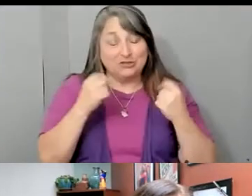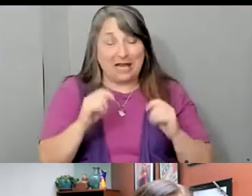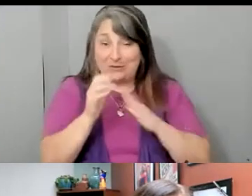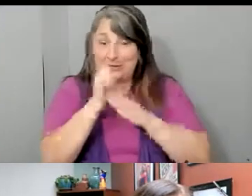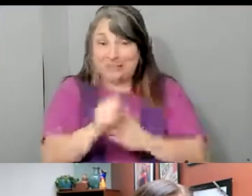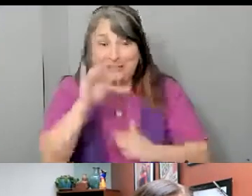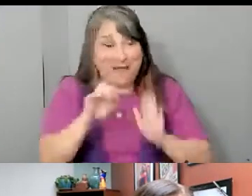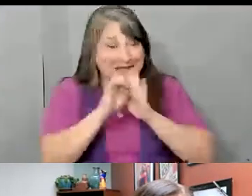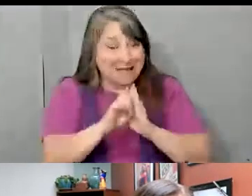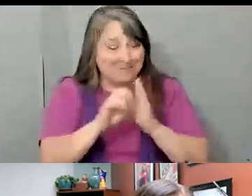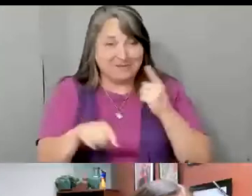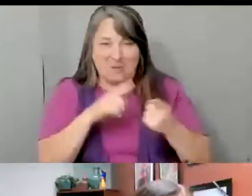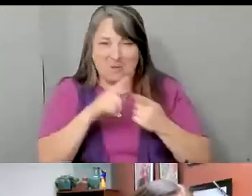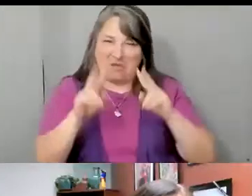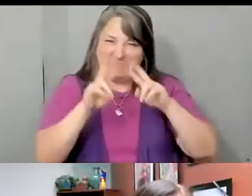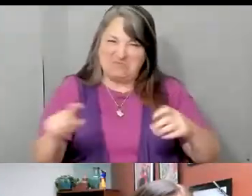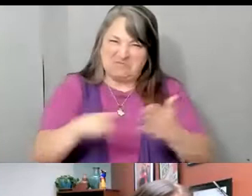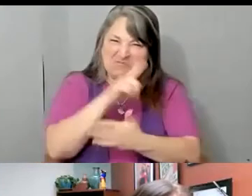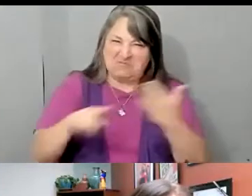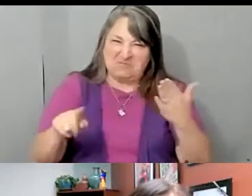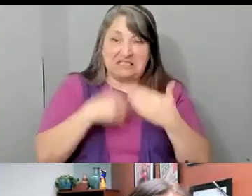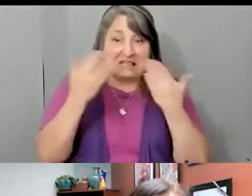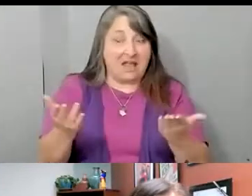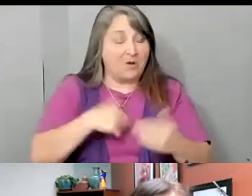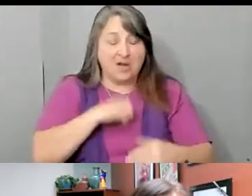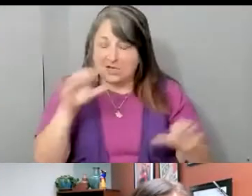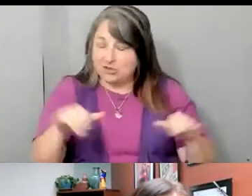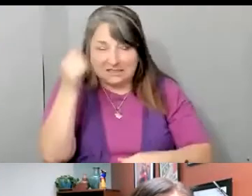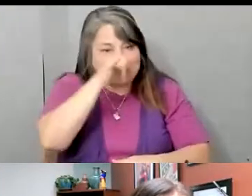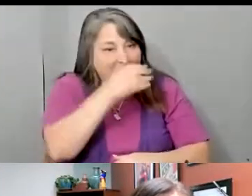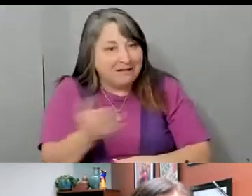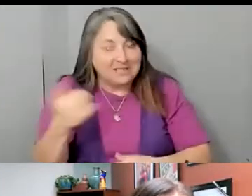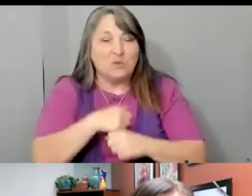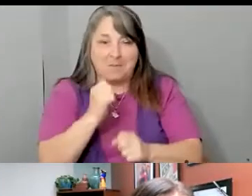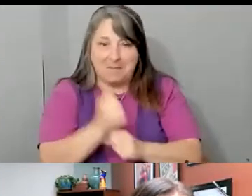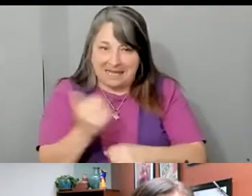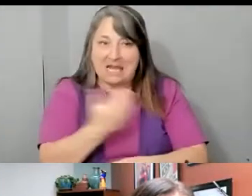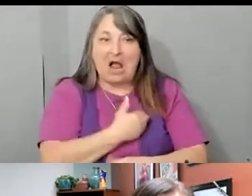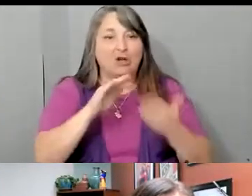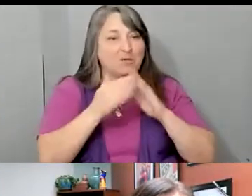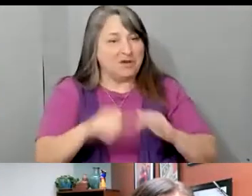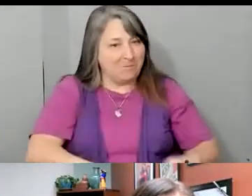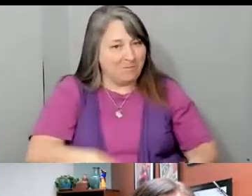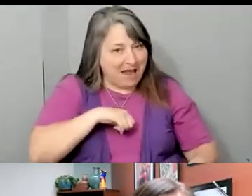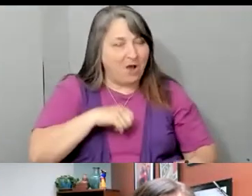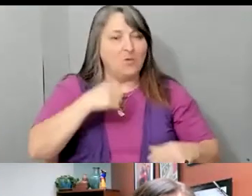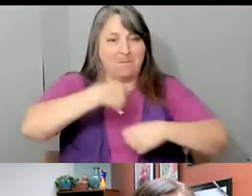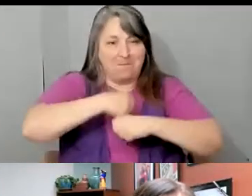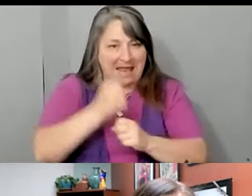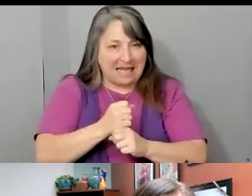So, when the scrutiny is there, we're not doing silly things. We're making our community proud. We're putting public policy that is